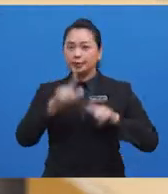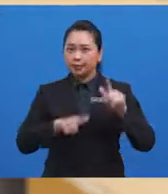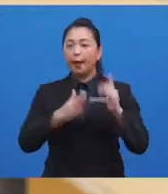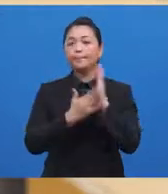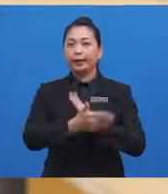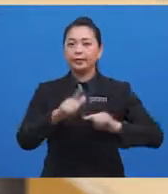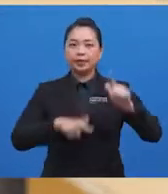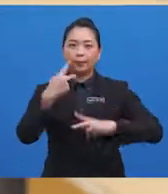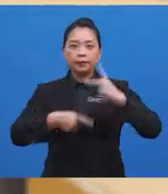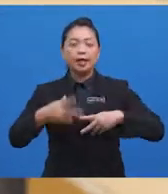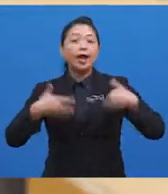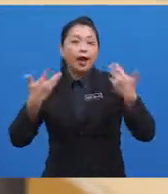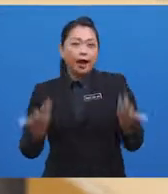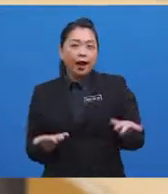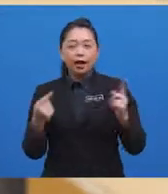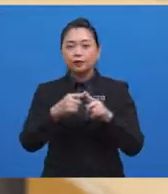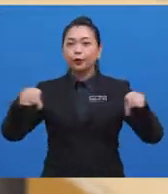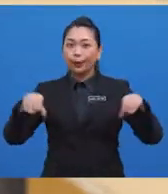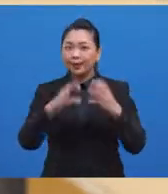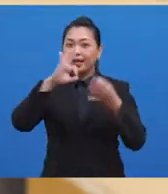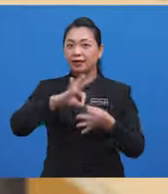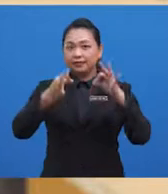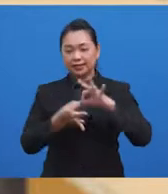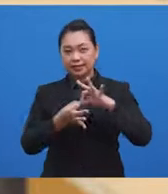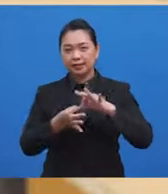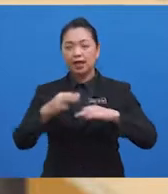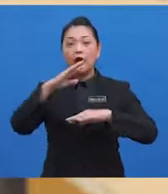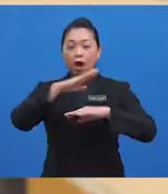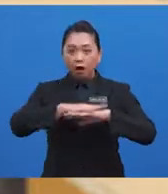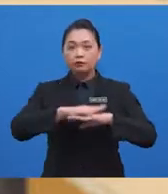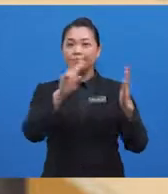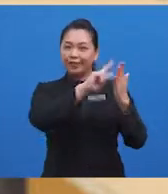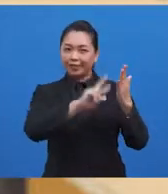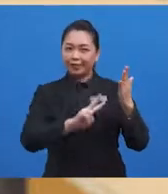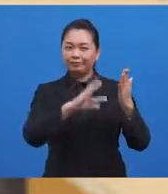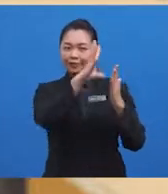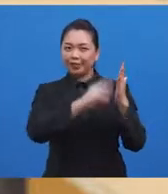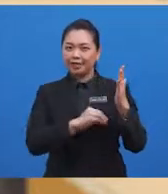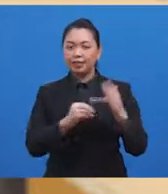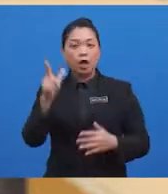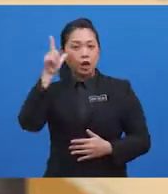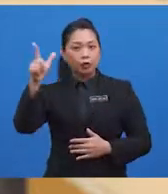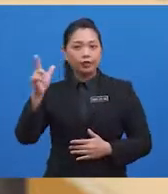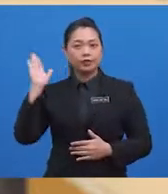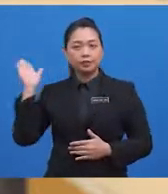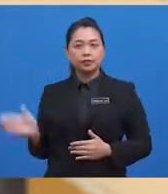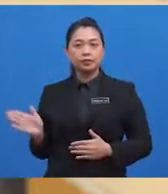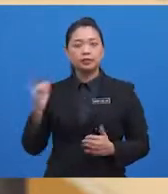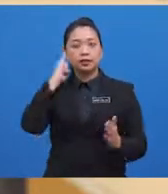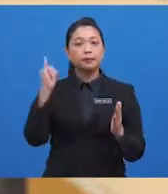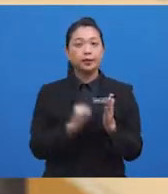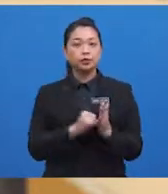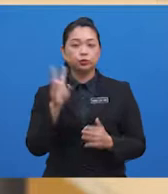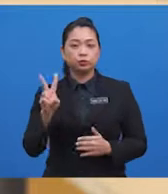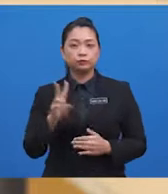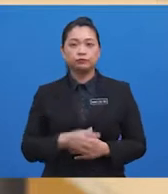process on how to make inferences on a reading text. Look at Image 2. Now, in the